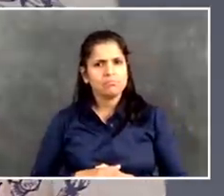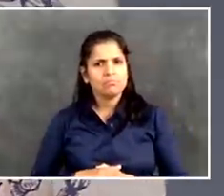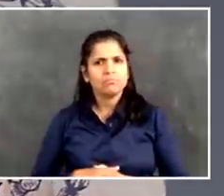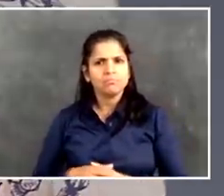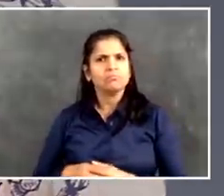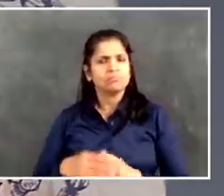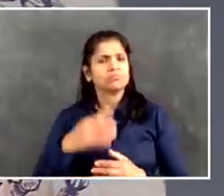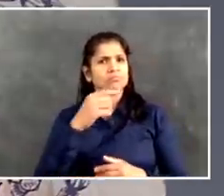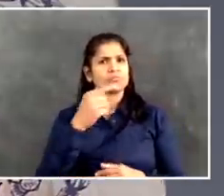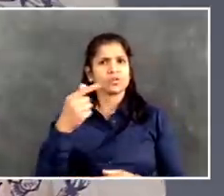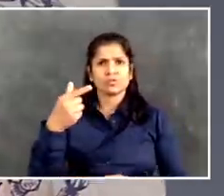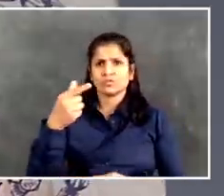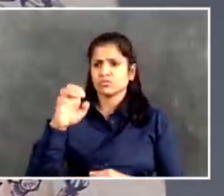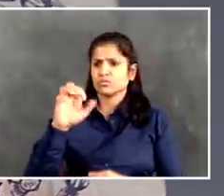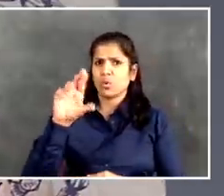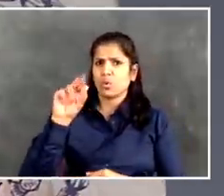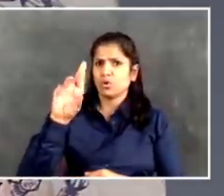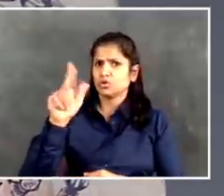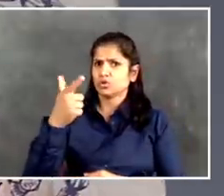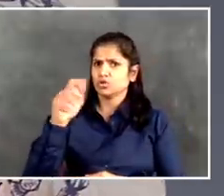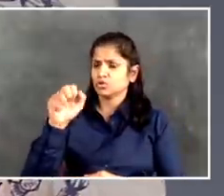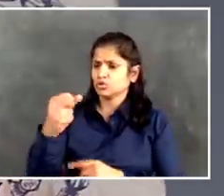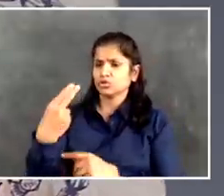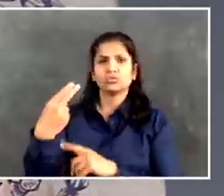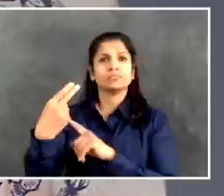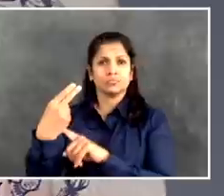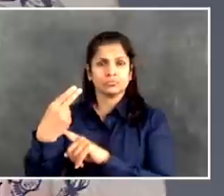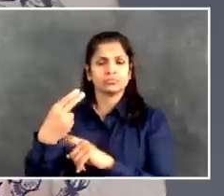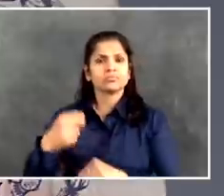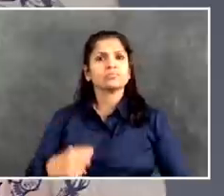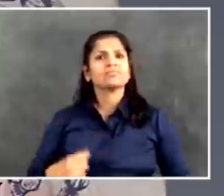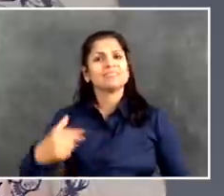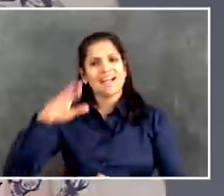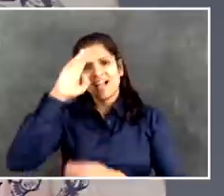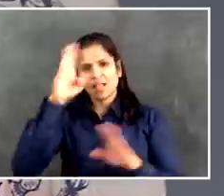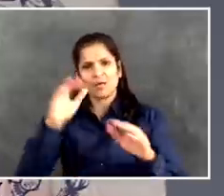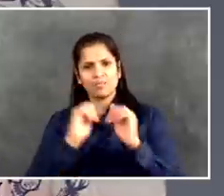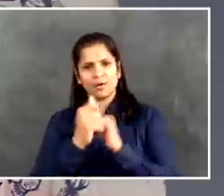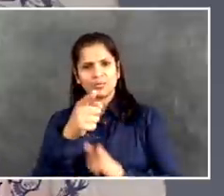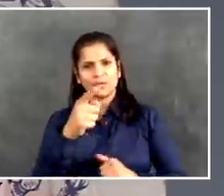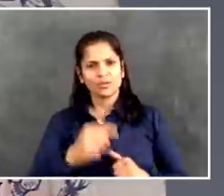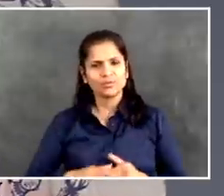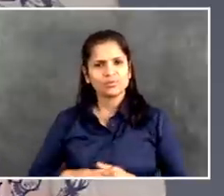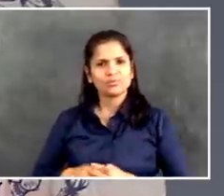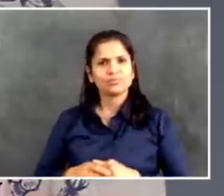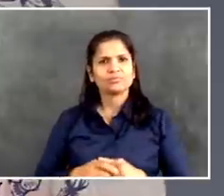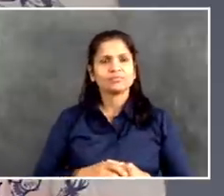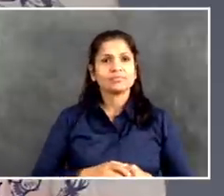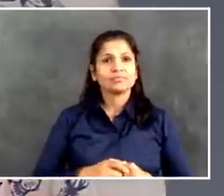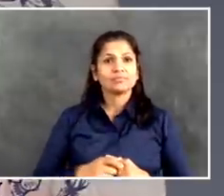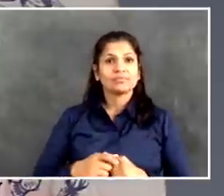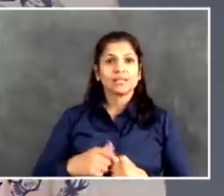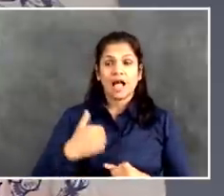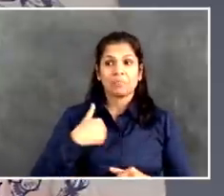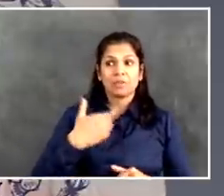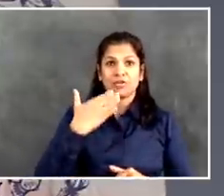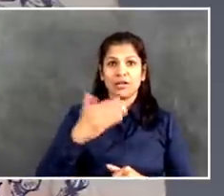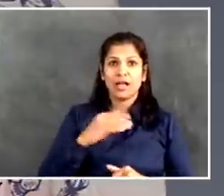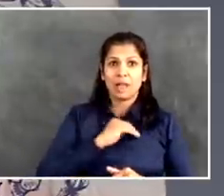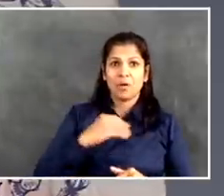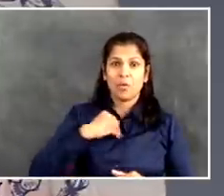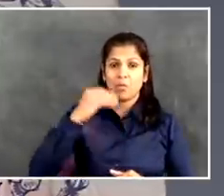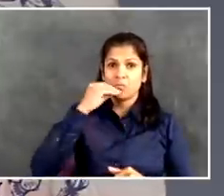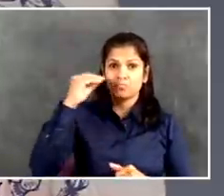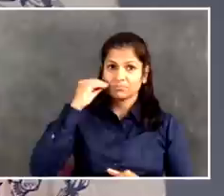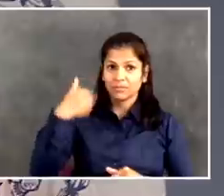apartment's a mess, and I'm baking bread. But nonetheless, I want to follow up on Andrew's question. The issue of traffic, however, goes beyond the current situation